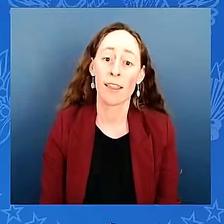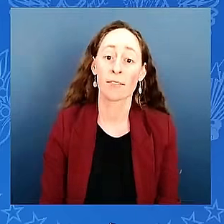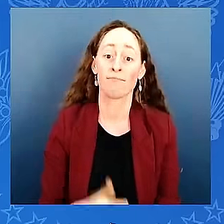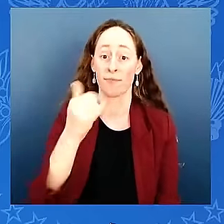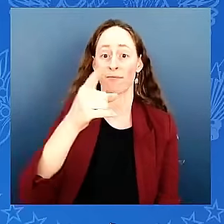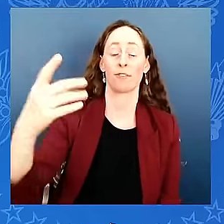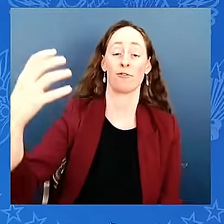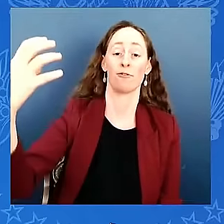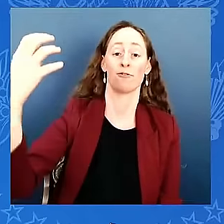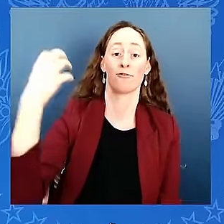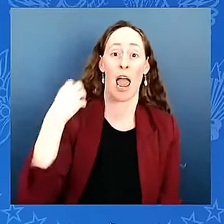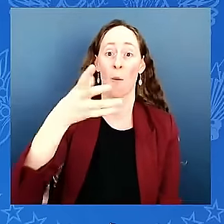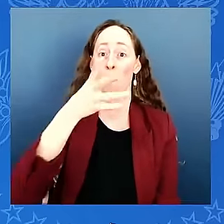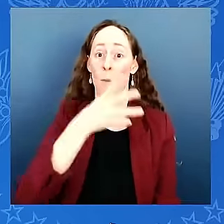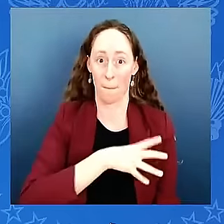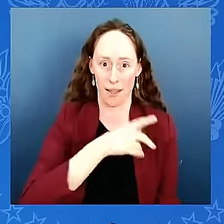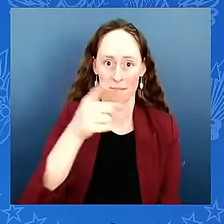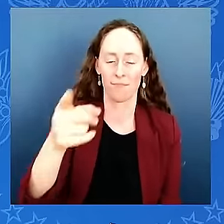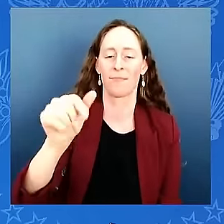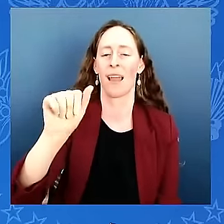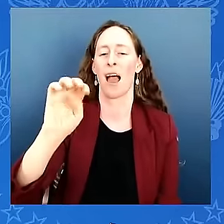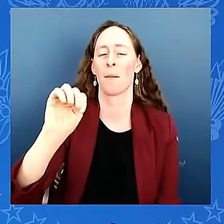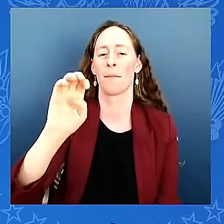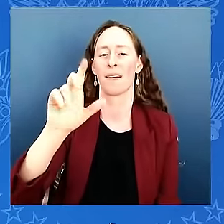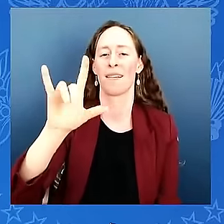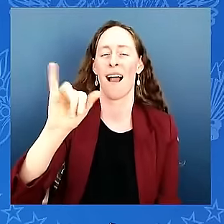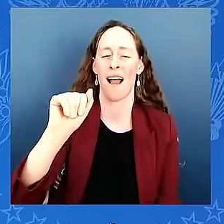to share her story uh uh madam chair